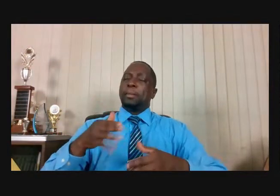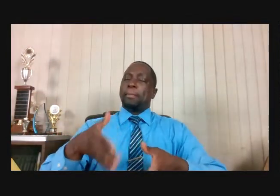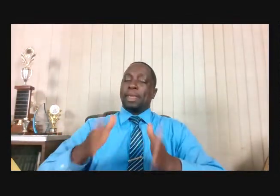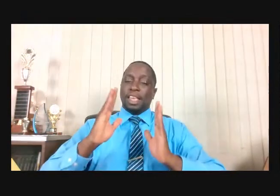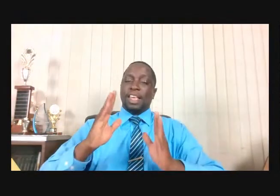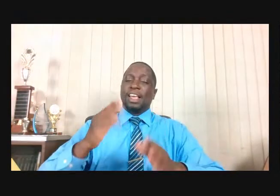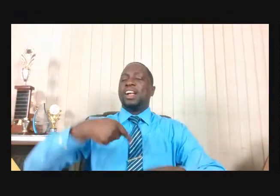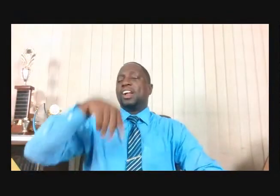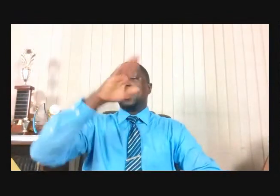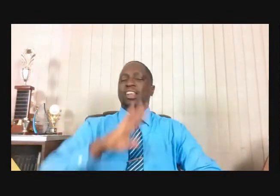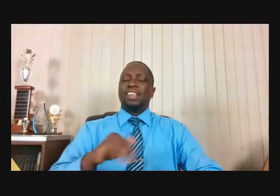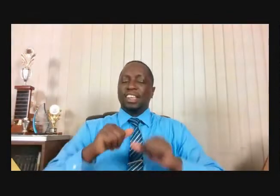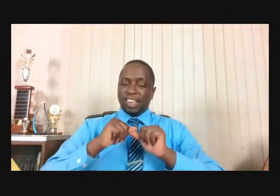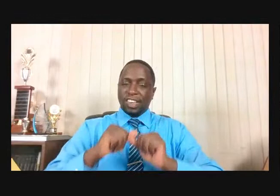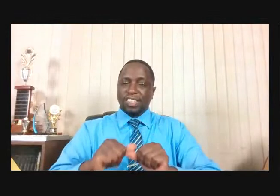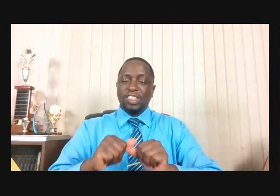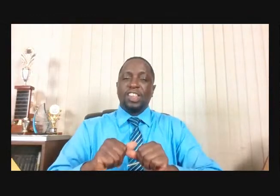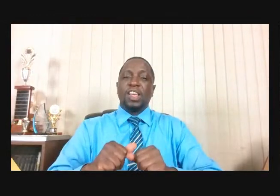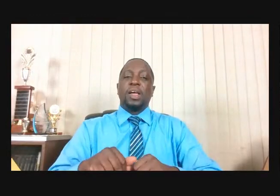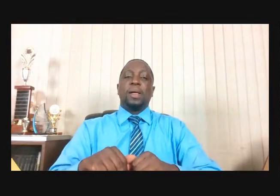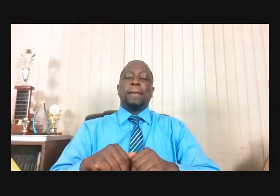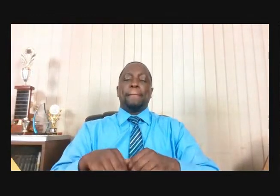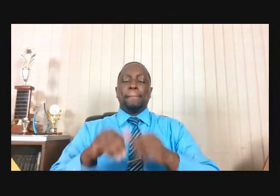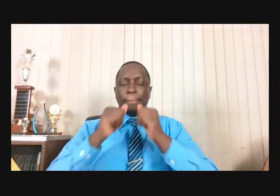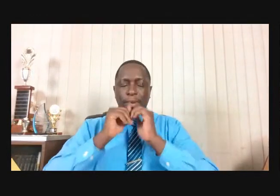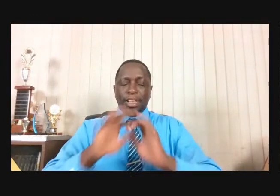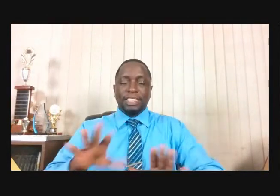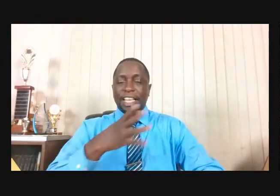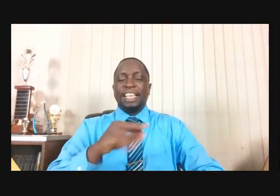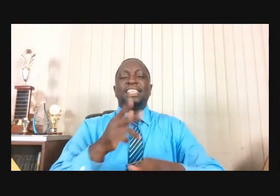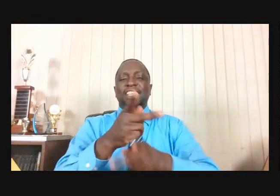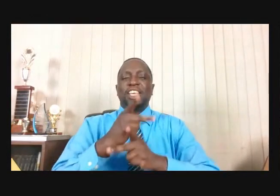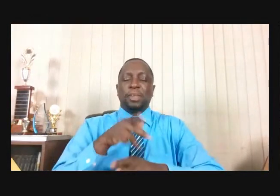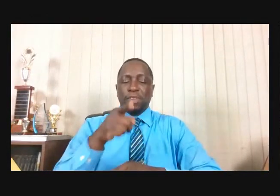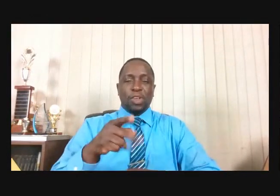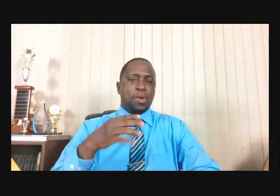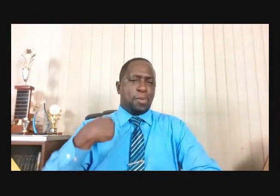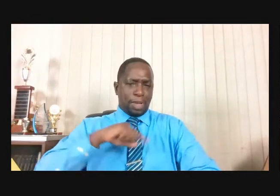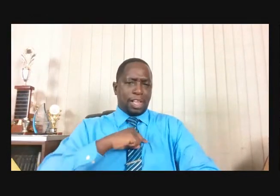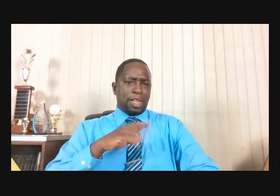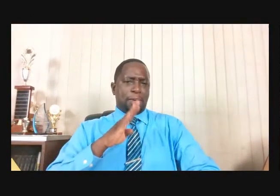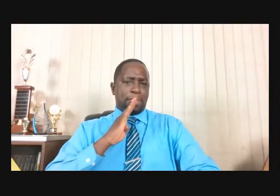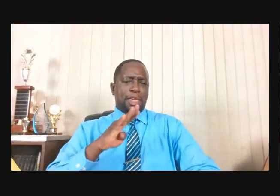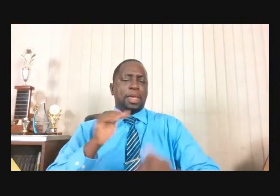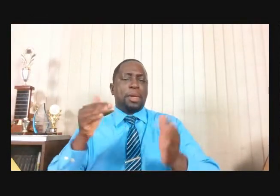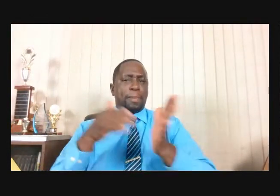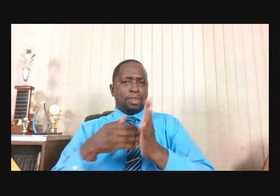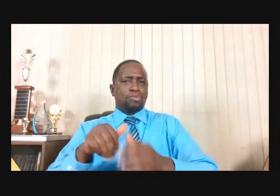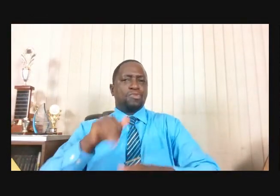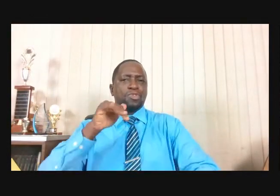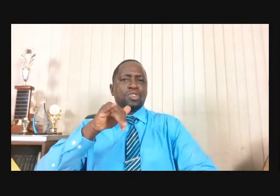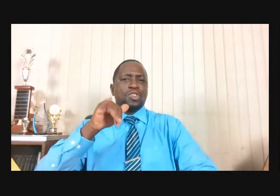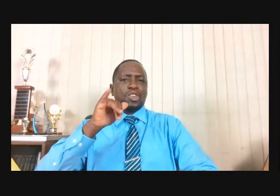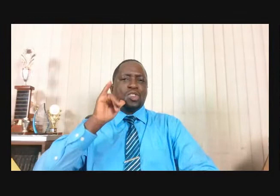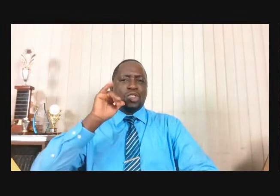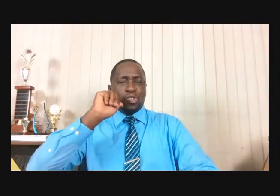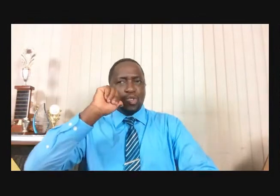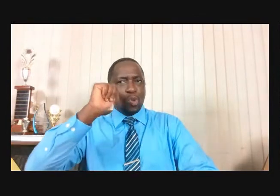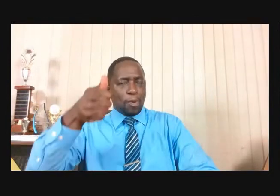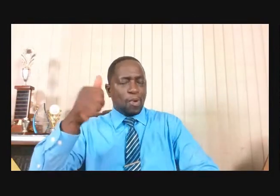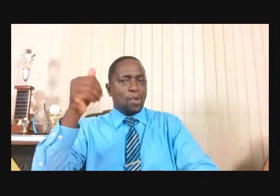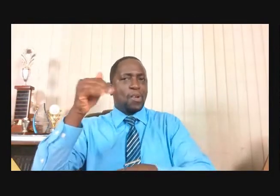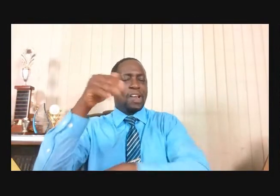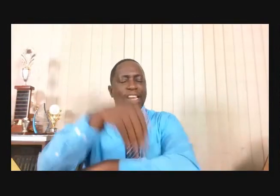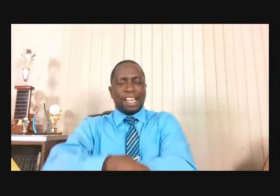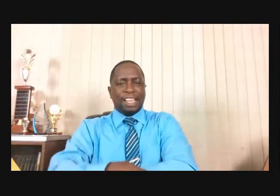bless and keep you. We will be back tomorrow night. So please bring a friend. And if you enjoyed this